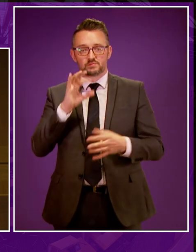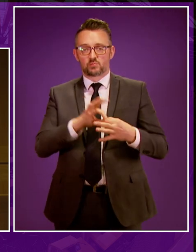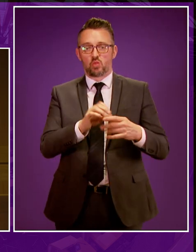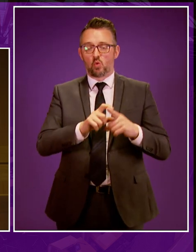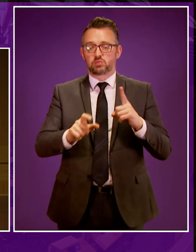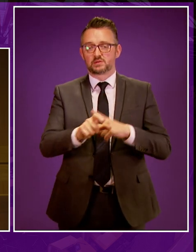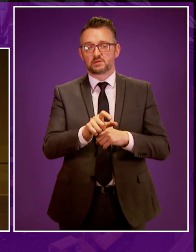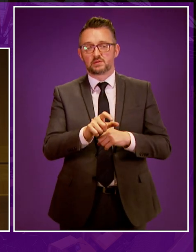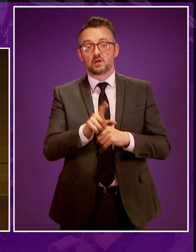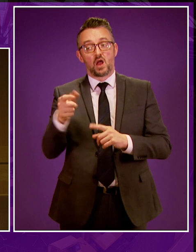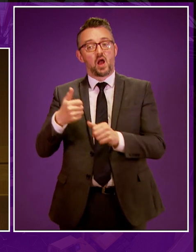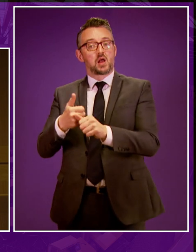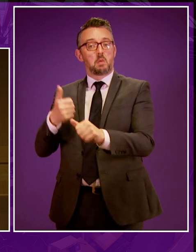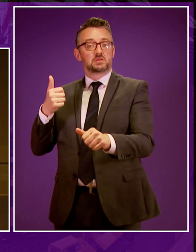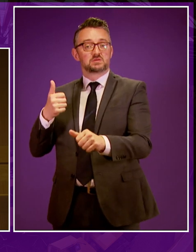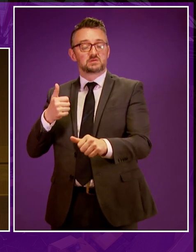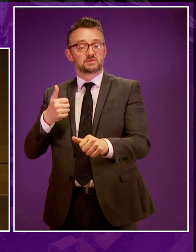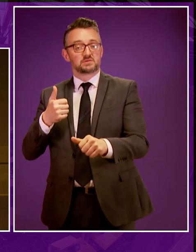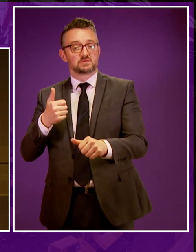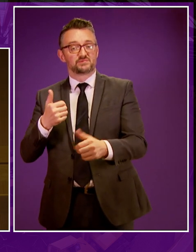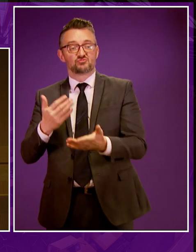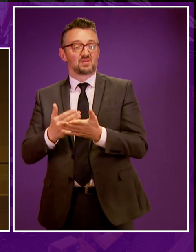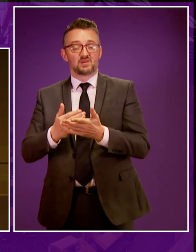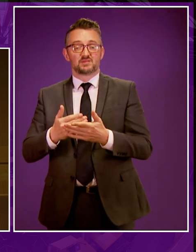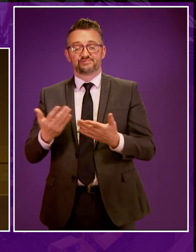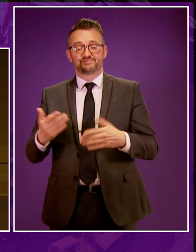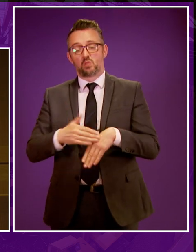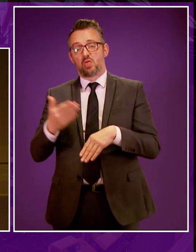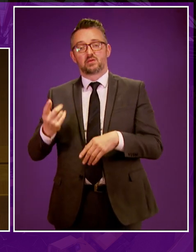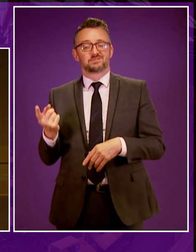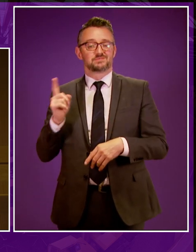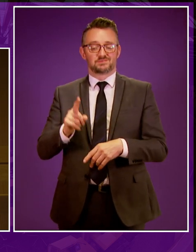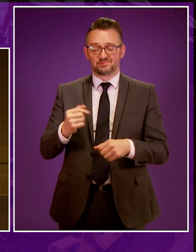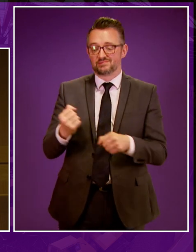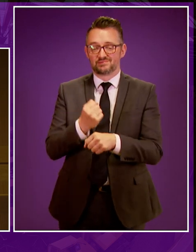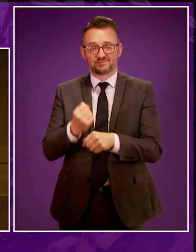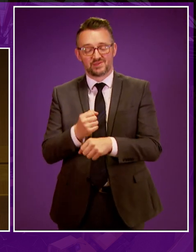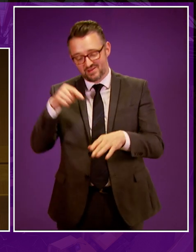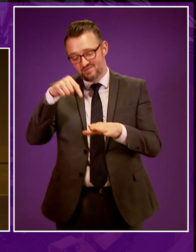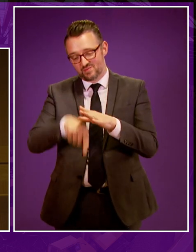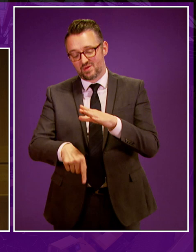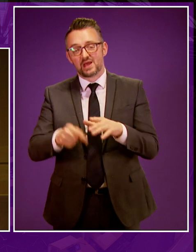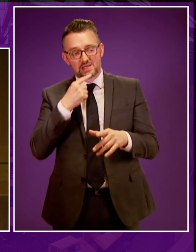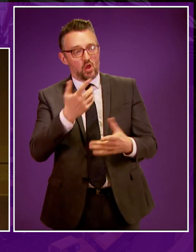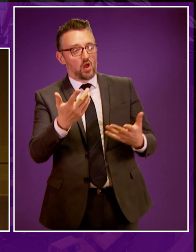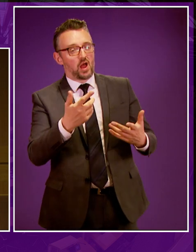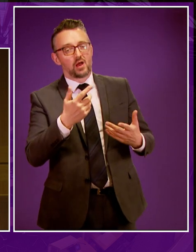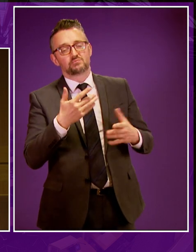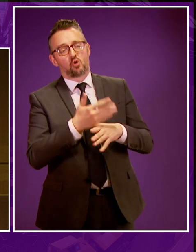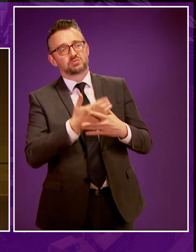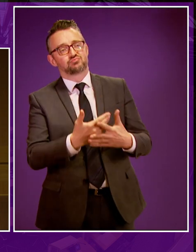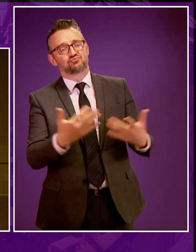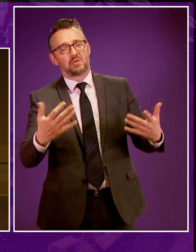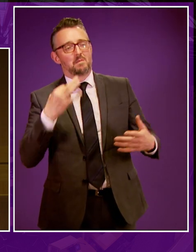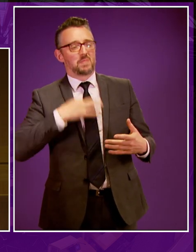The fracking companies would be just the latest in a long line of speculators who come into the community promising riches, jobs